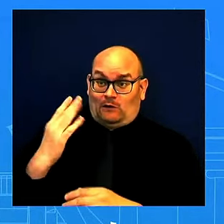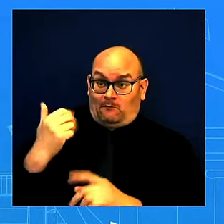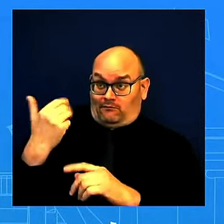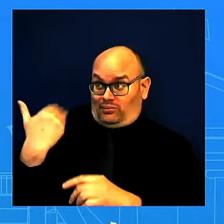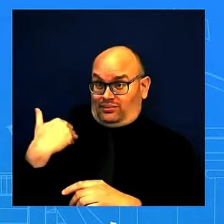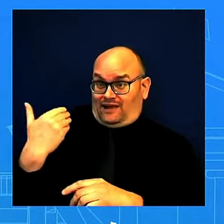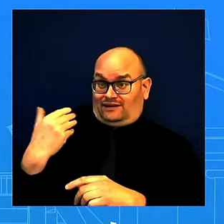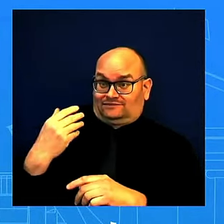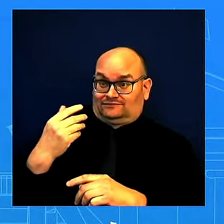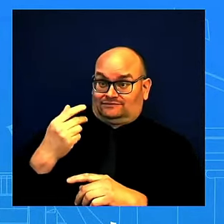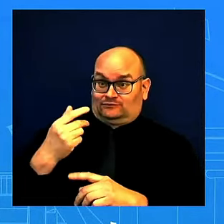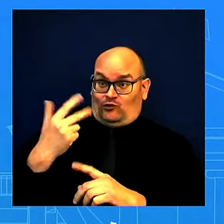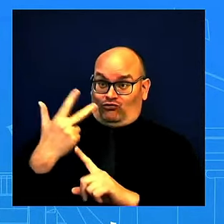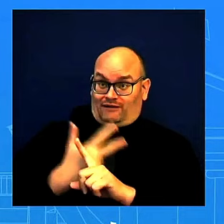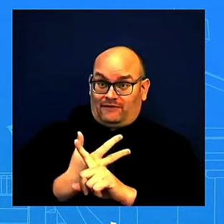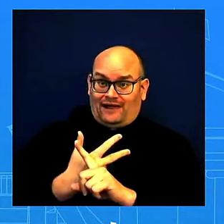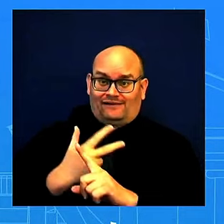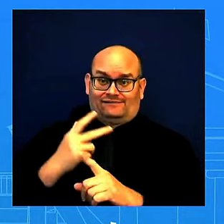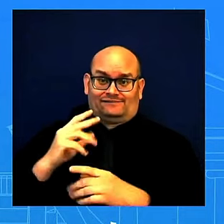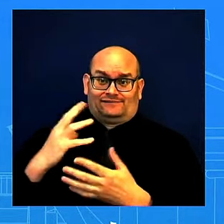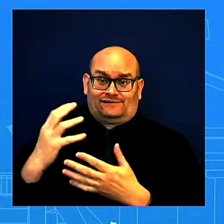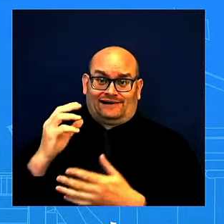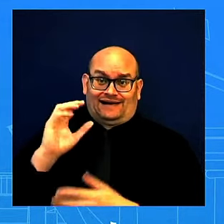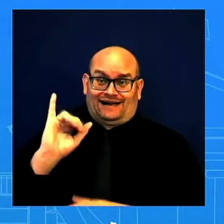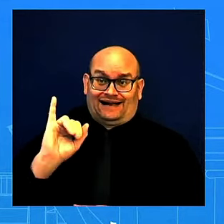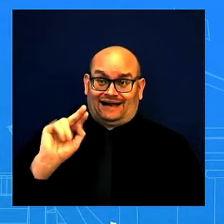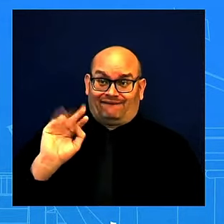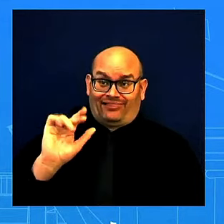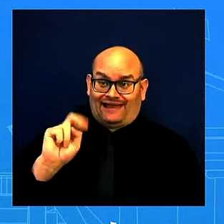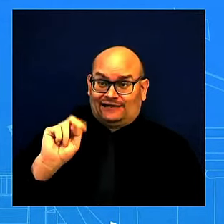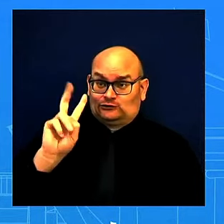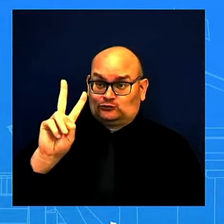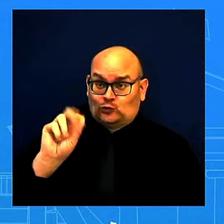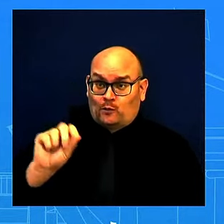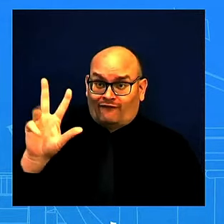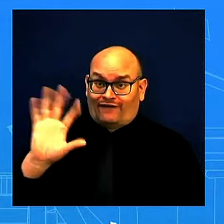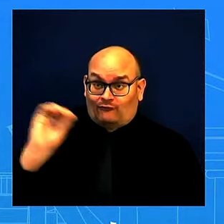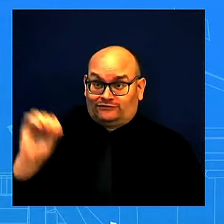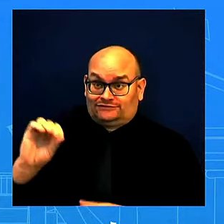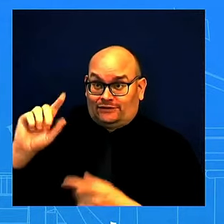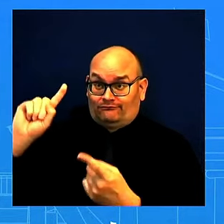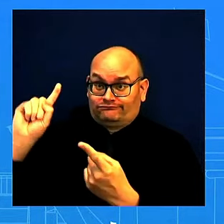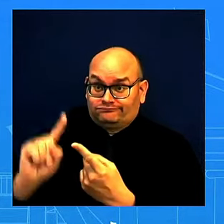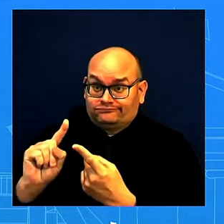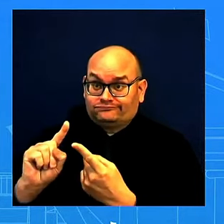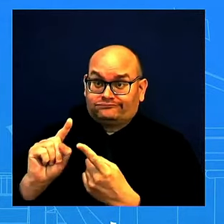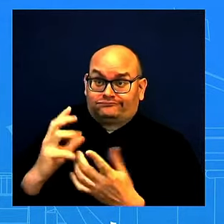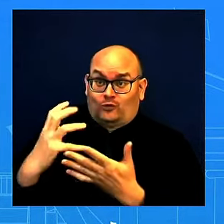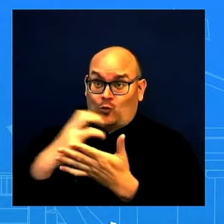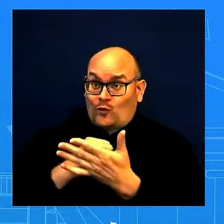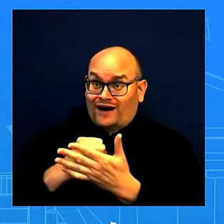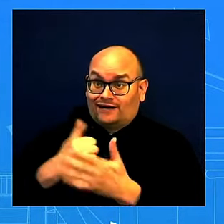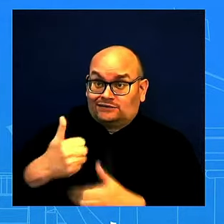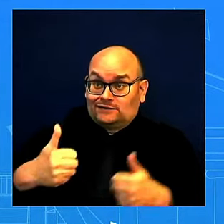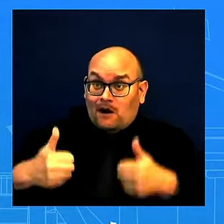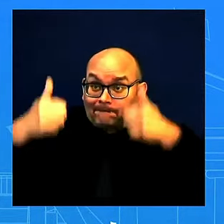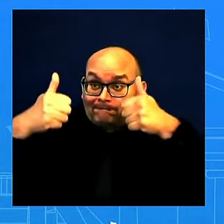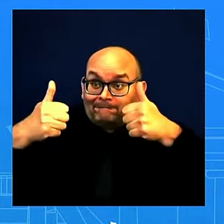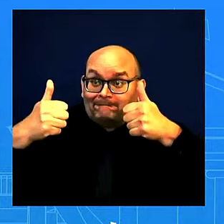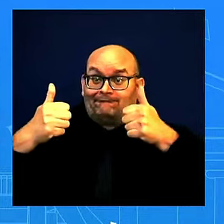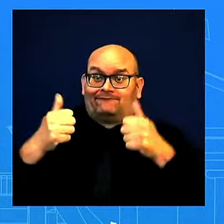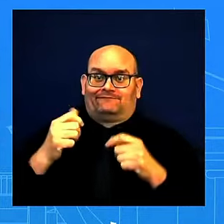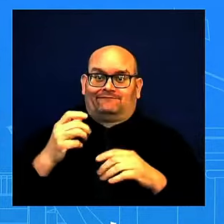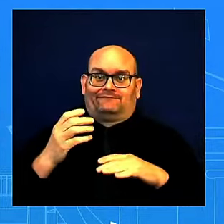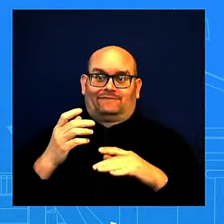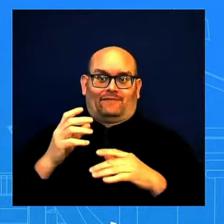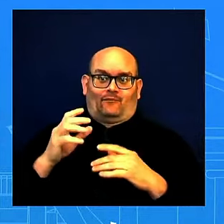for 14 months in a row. That's important. And GDP grew 2.8 percent